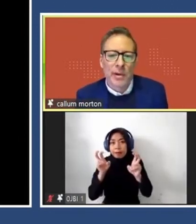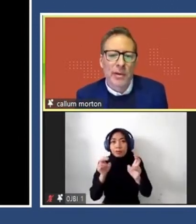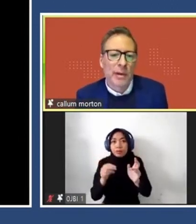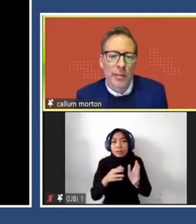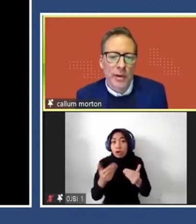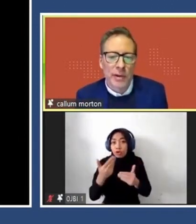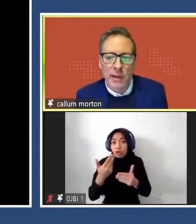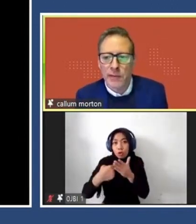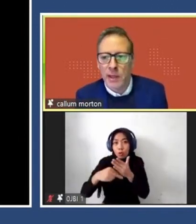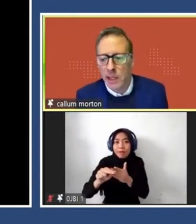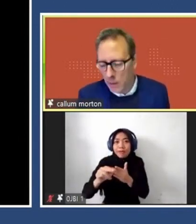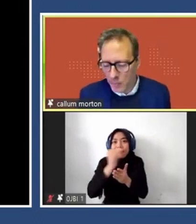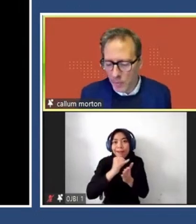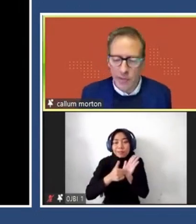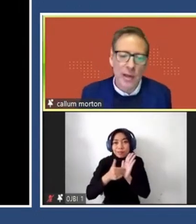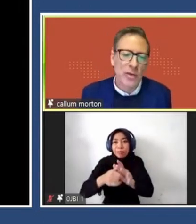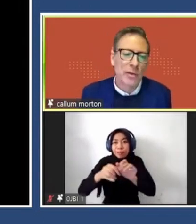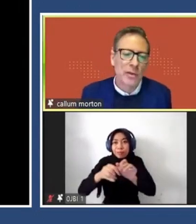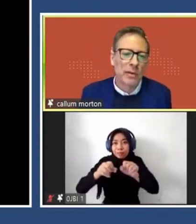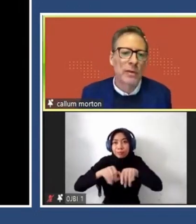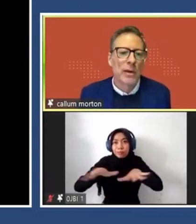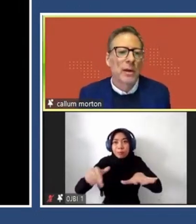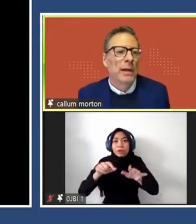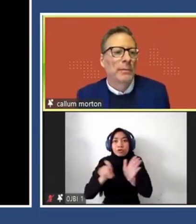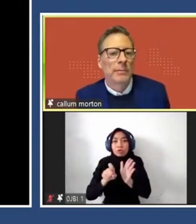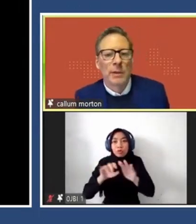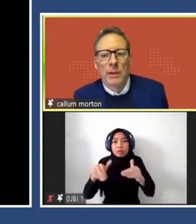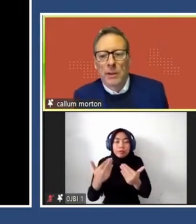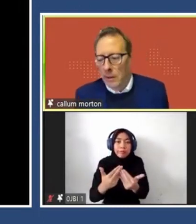comprising, comprising significant keynote presentations.